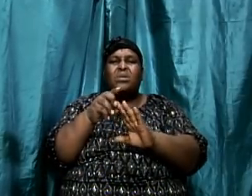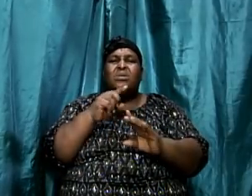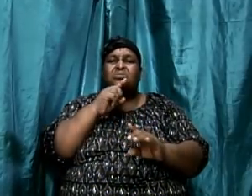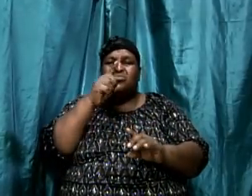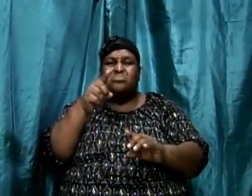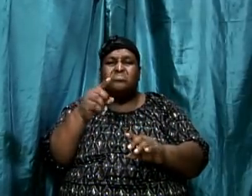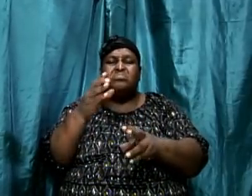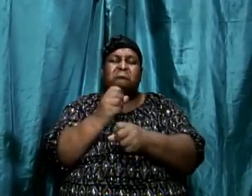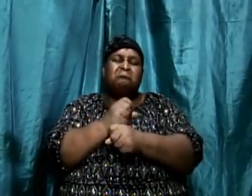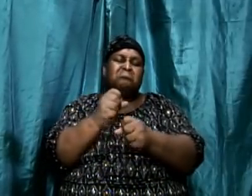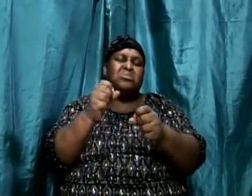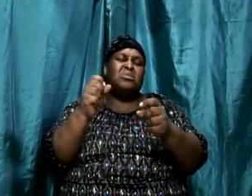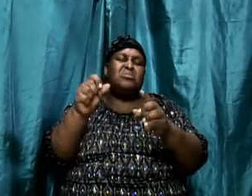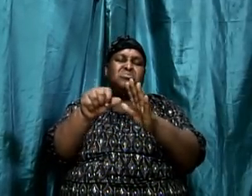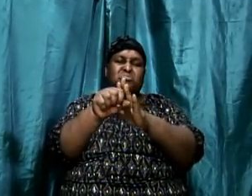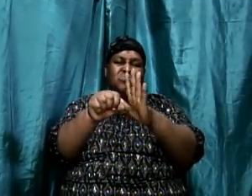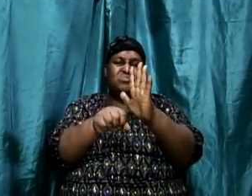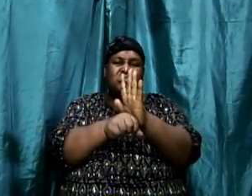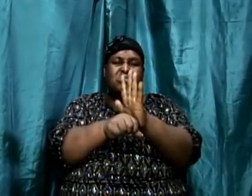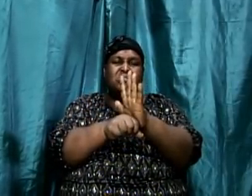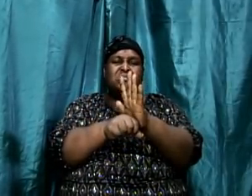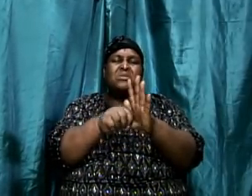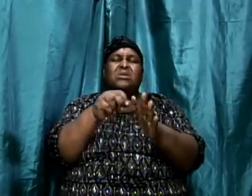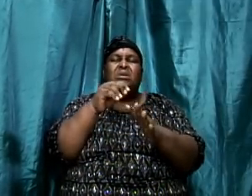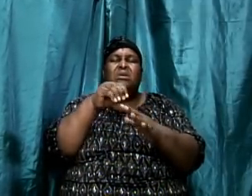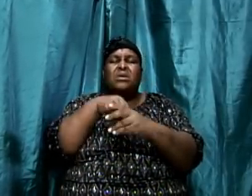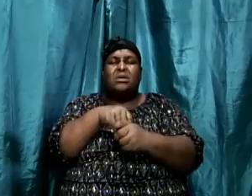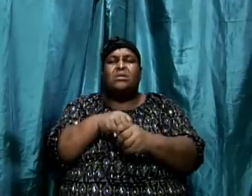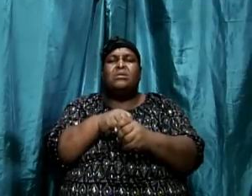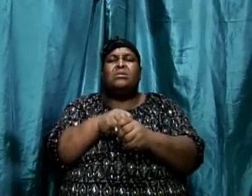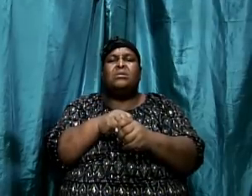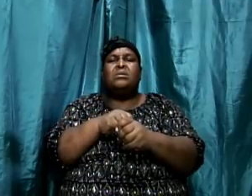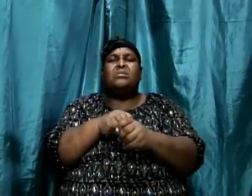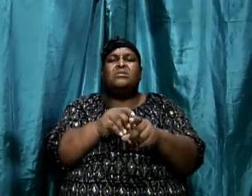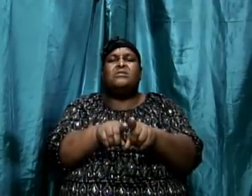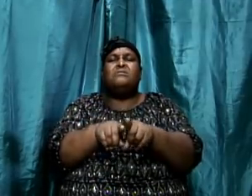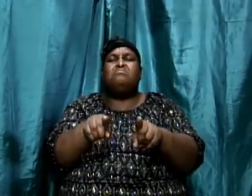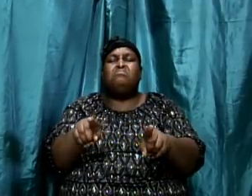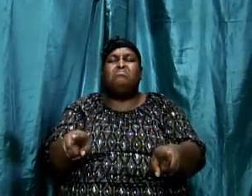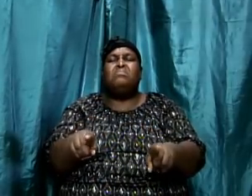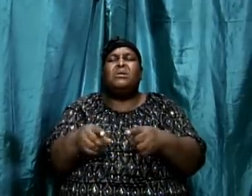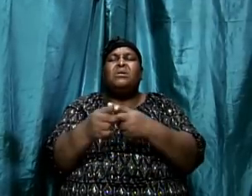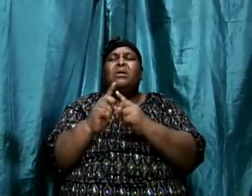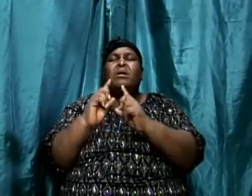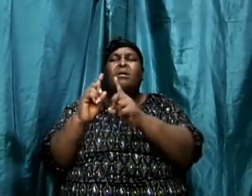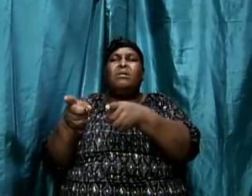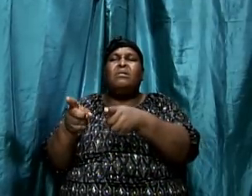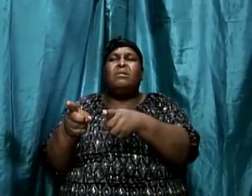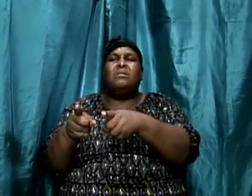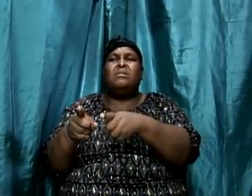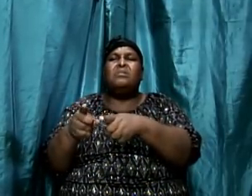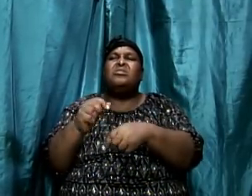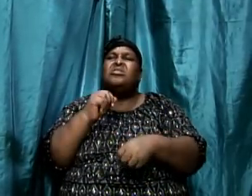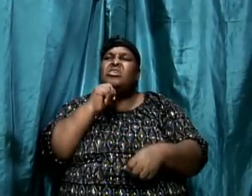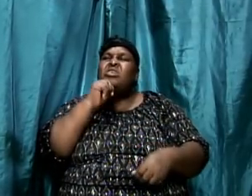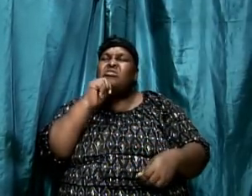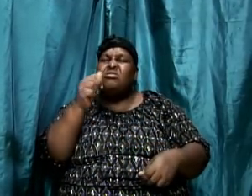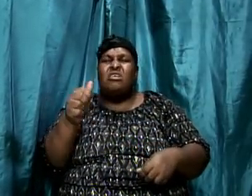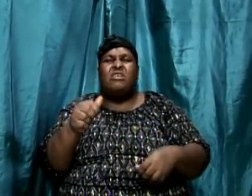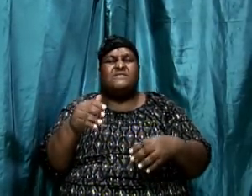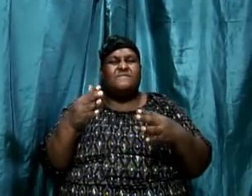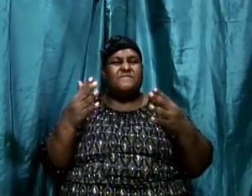scriptures in a particular order, we're trying to study it using a particular approach, a particular step. It's not just done